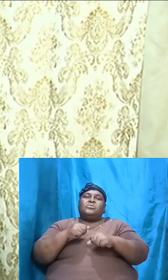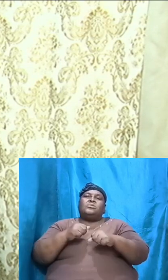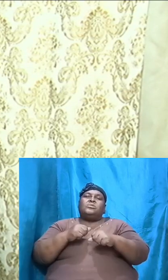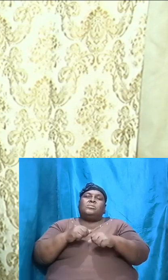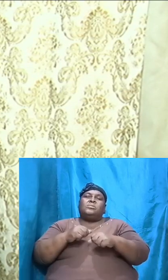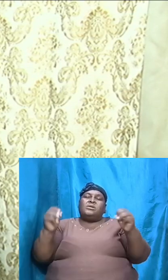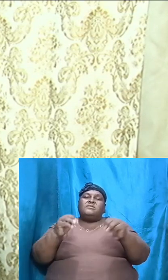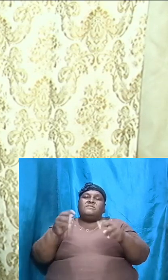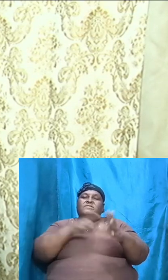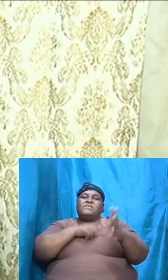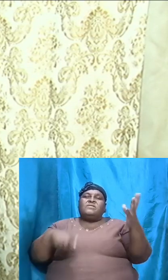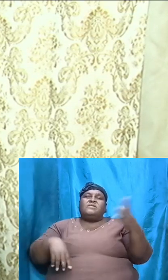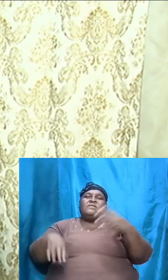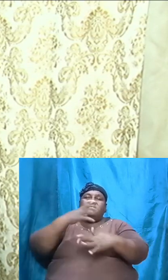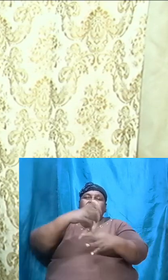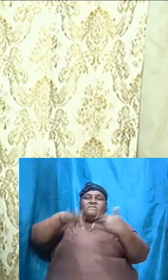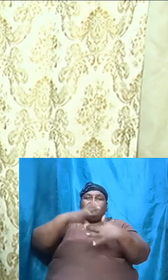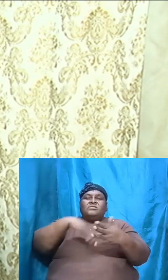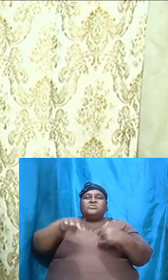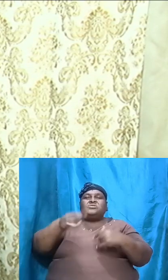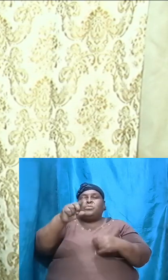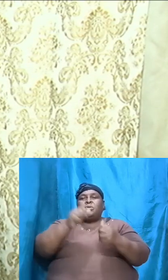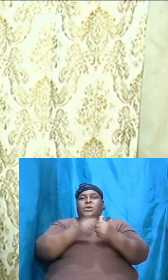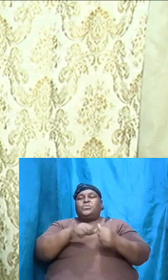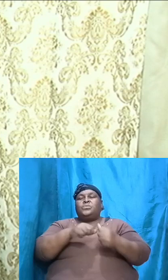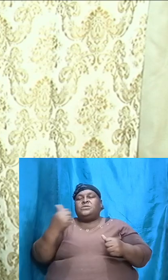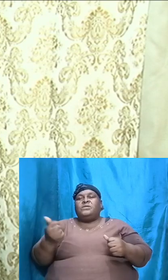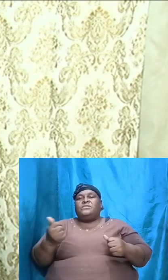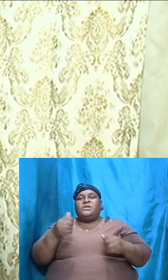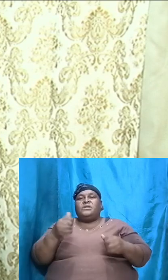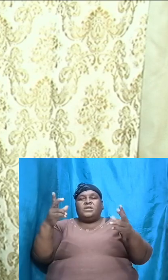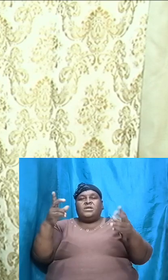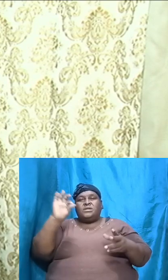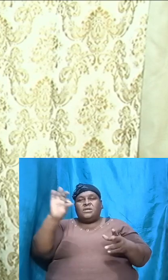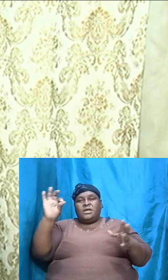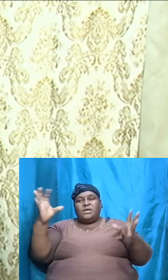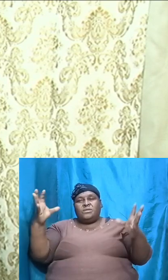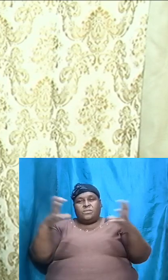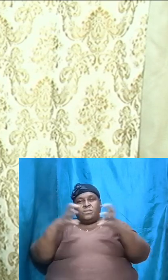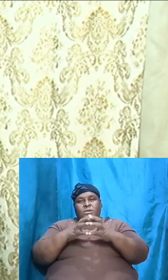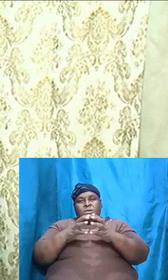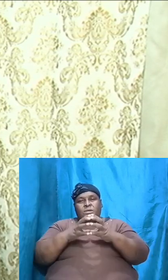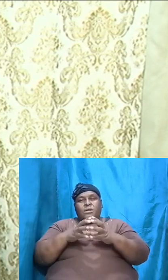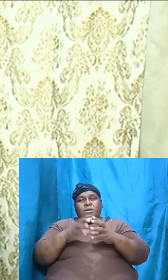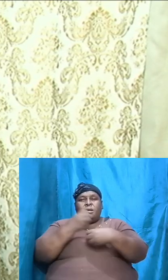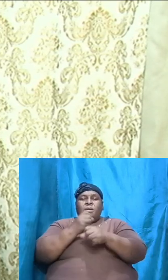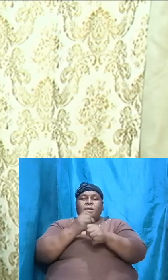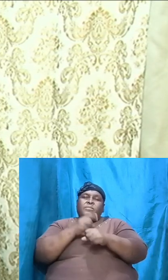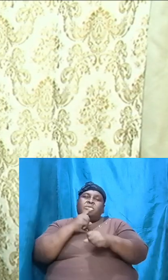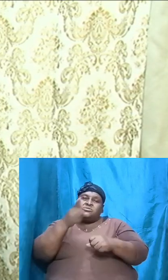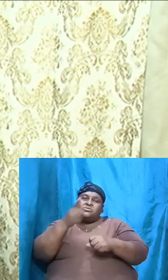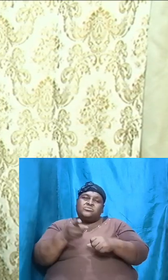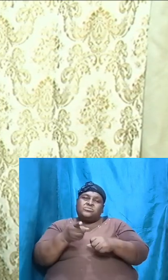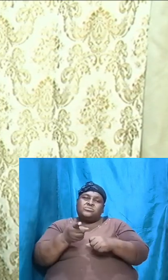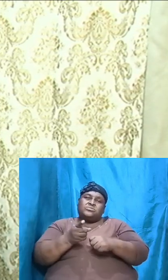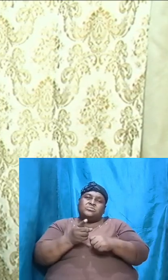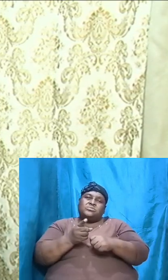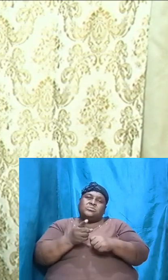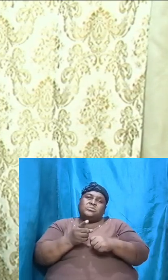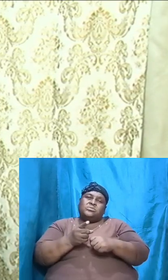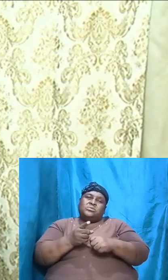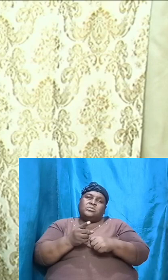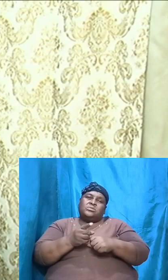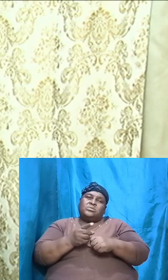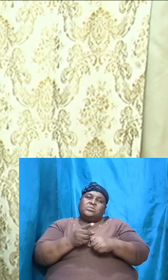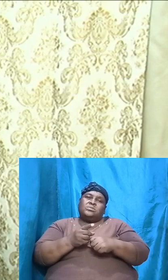and fellowship one with the other so nine o'clock and I can assure you that by the latest minutes to